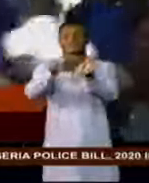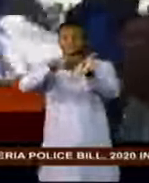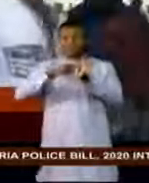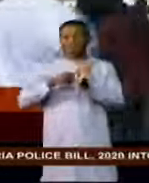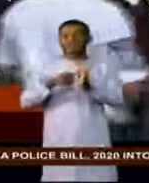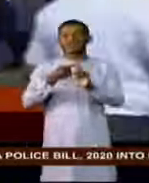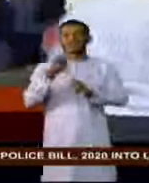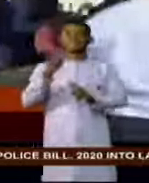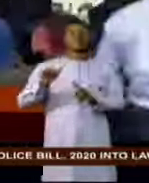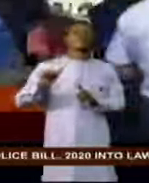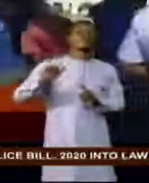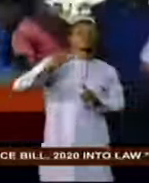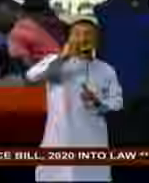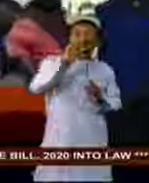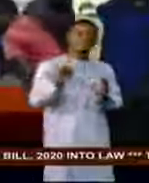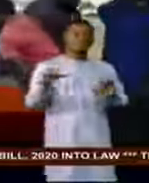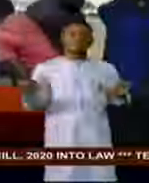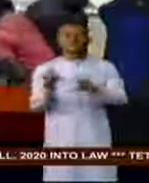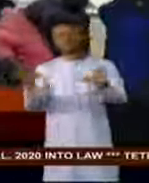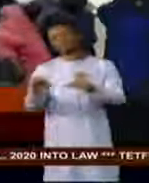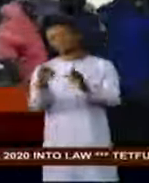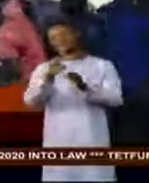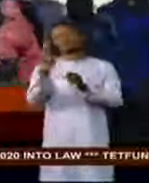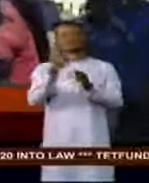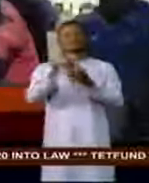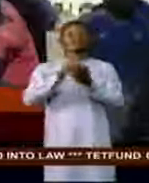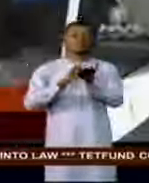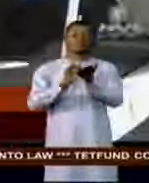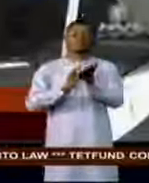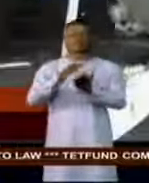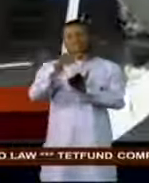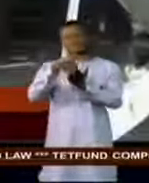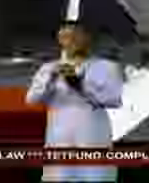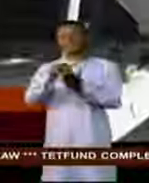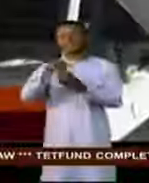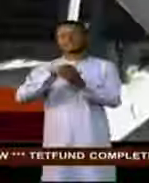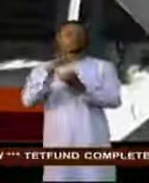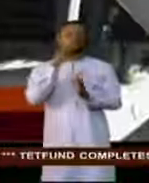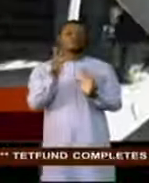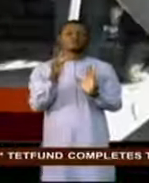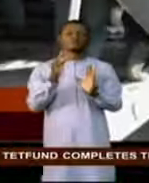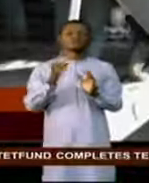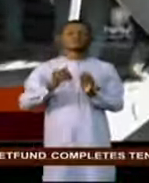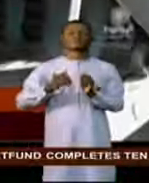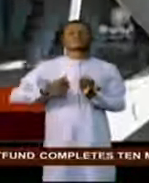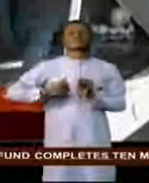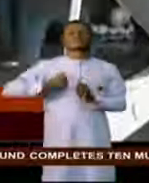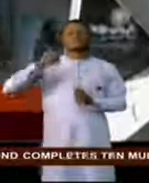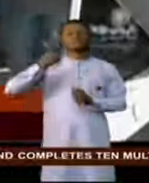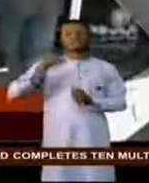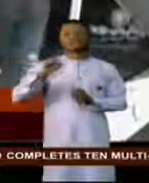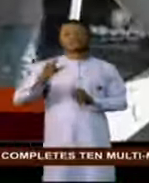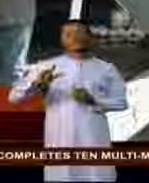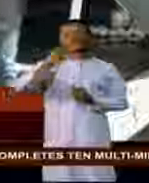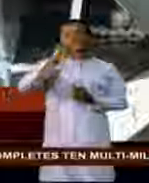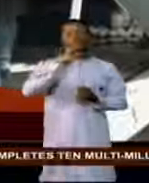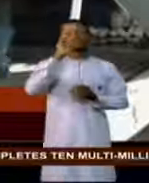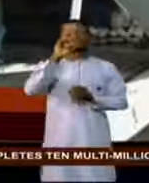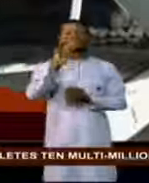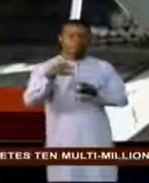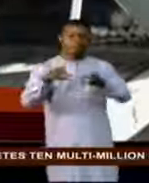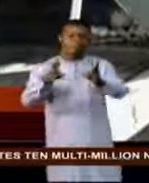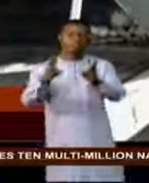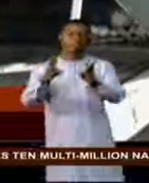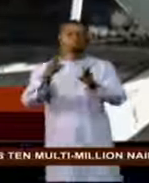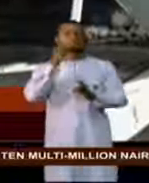operations and for use in its medical centres across the nation. The Chief of the Air Staff says it is one of the many ways the Nigerian Air Force